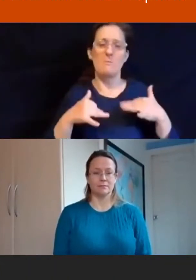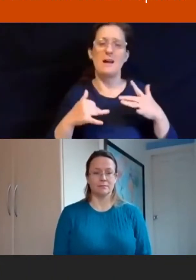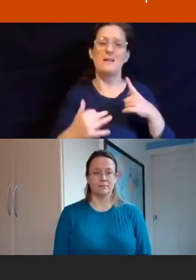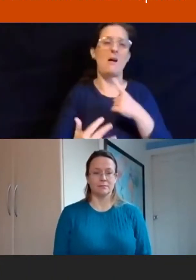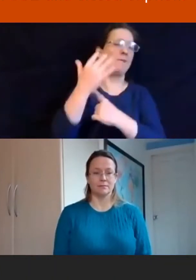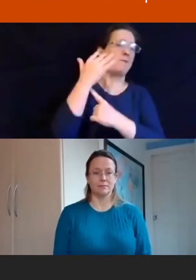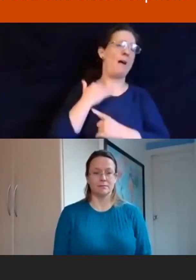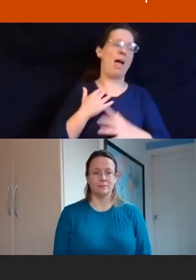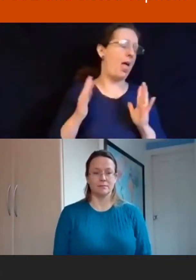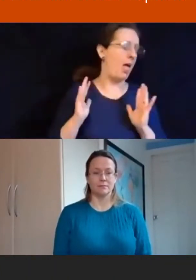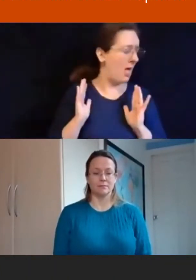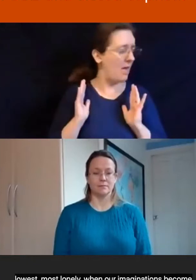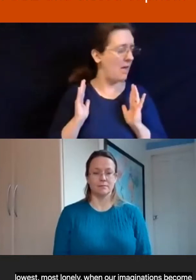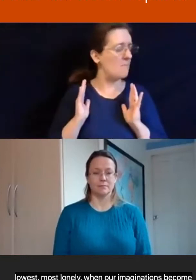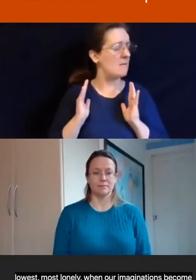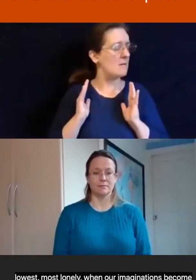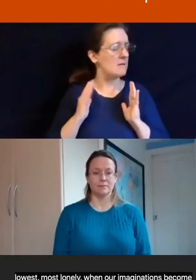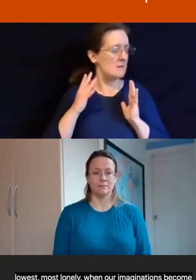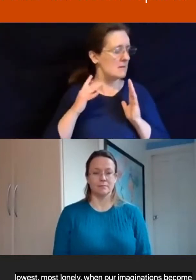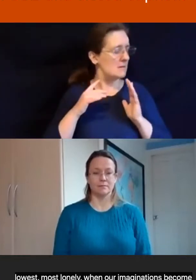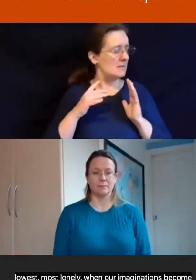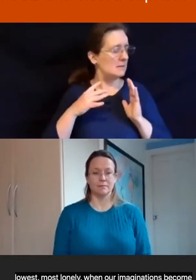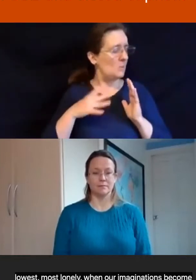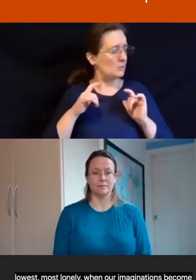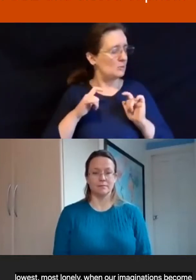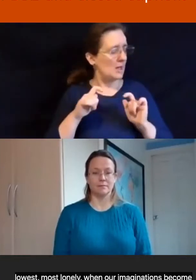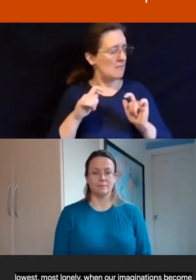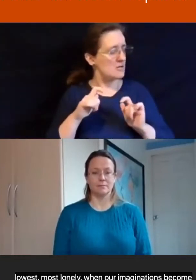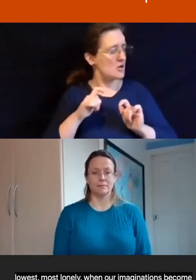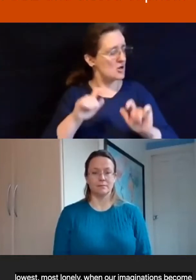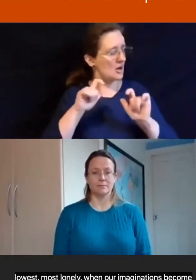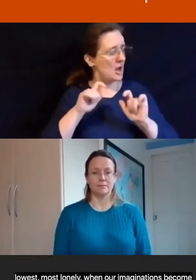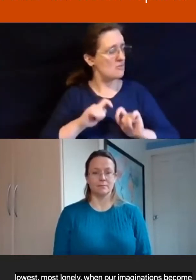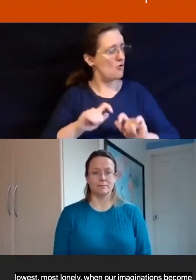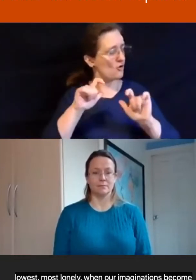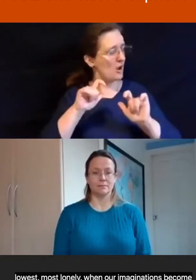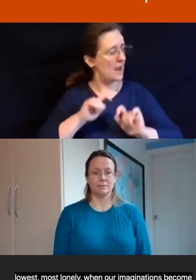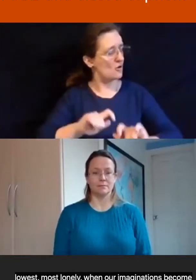and when the will to carry on and on and on diminishes.